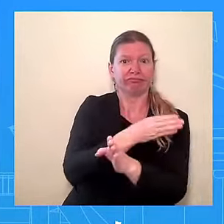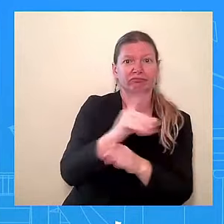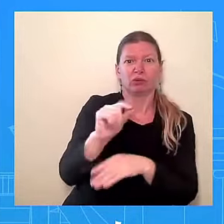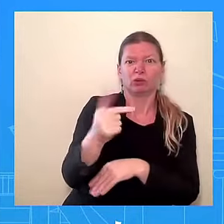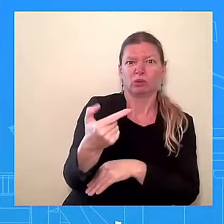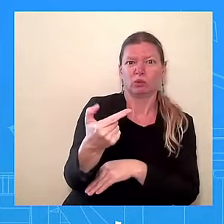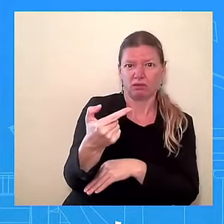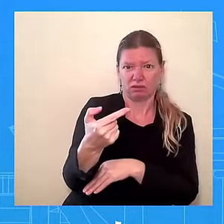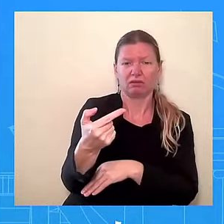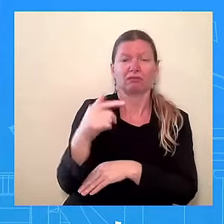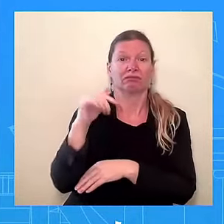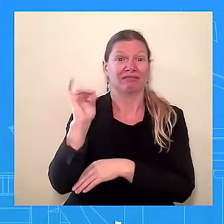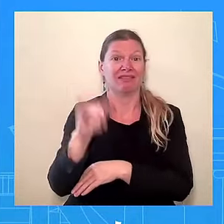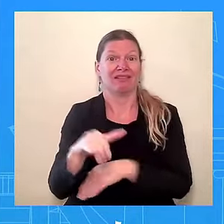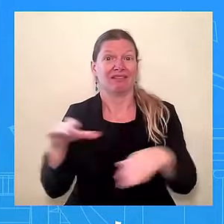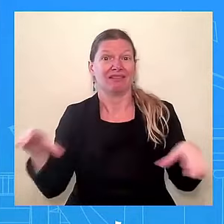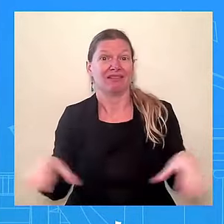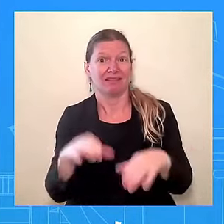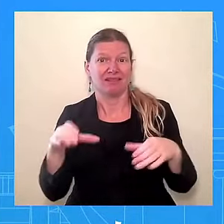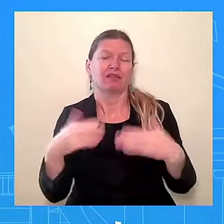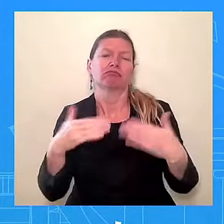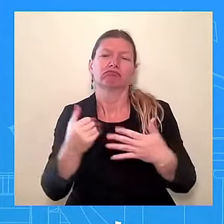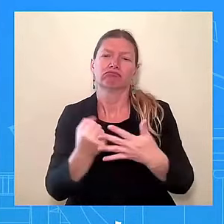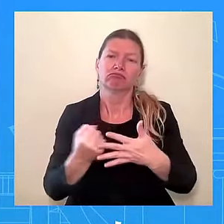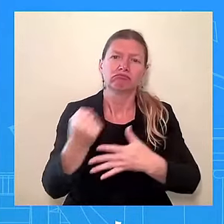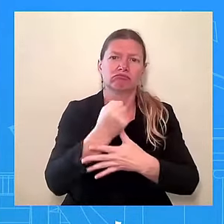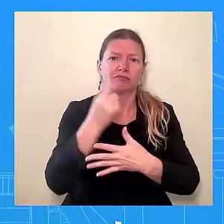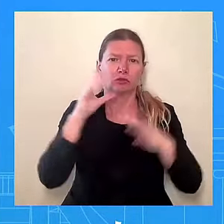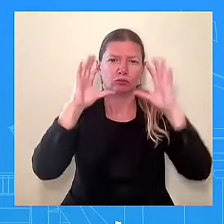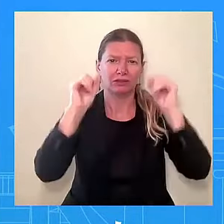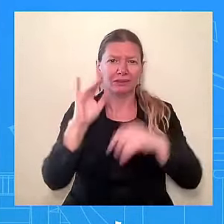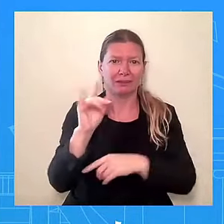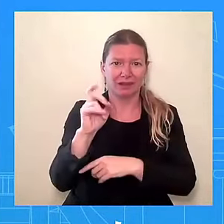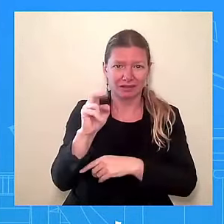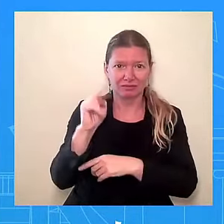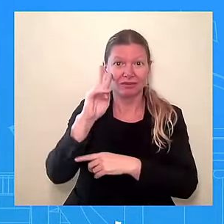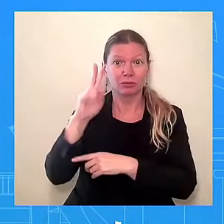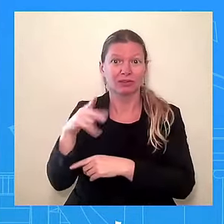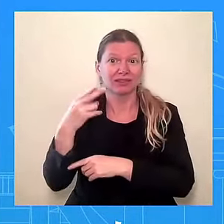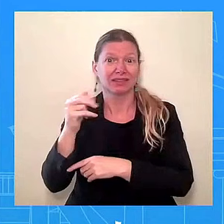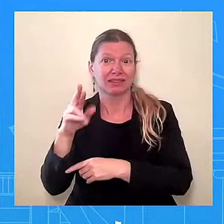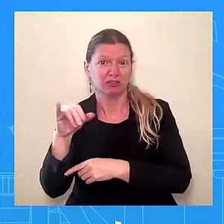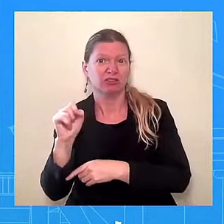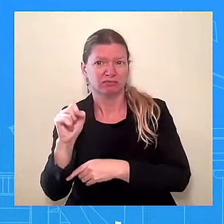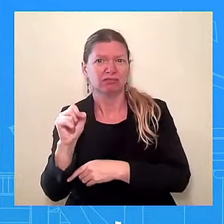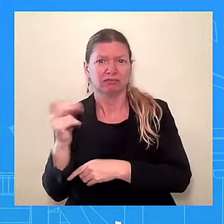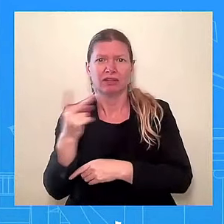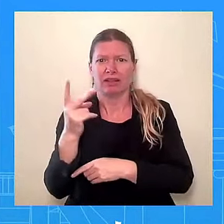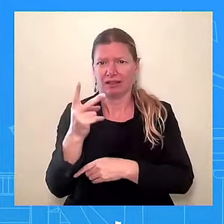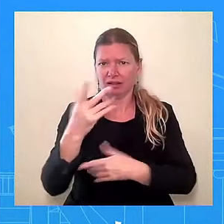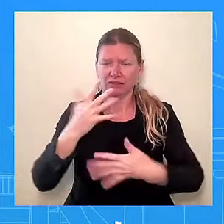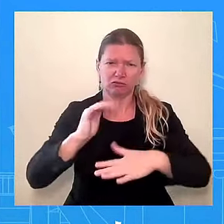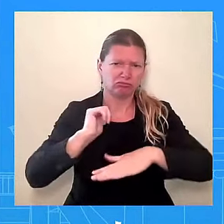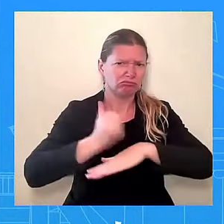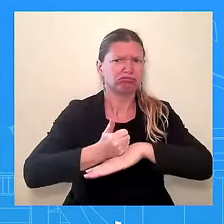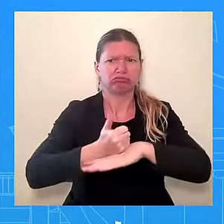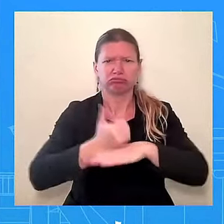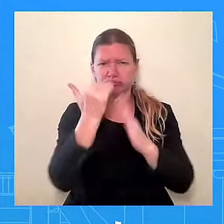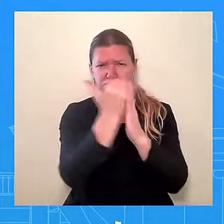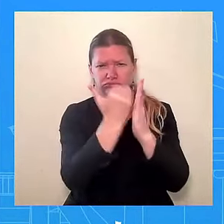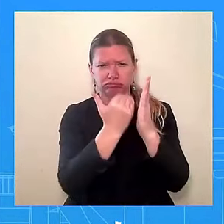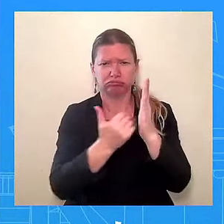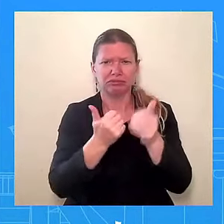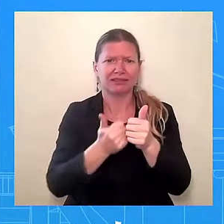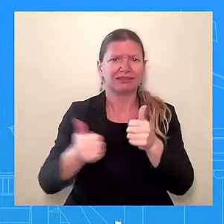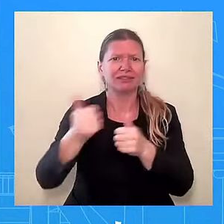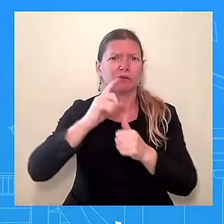executive order signed on day one to advance racial equity and to support for underserved communities through the federal government. Now,